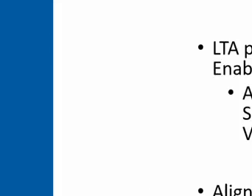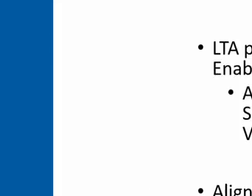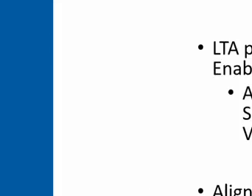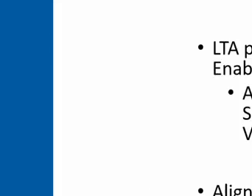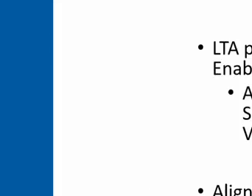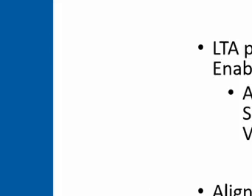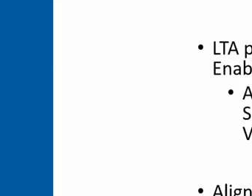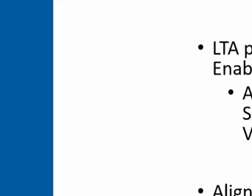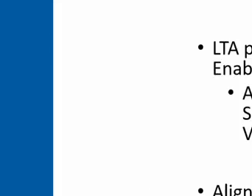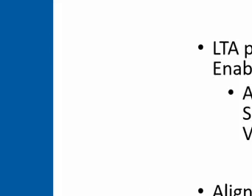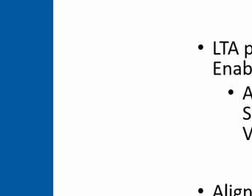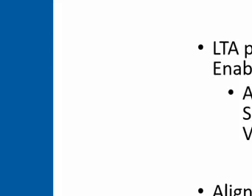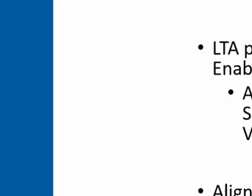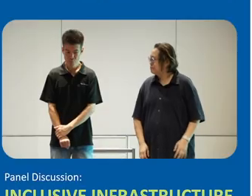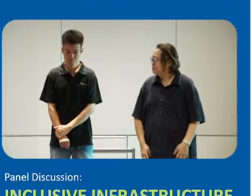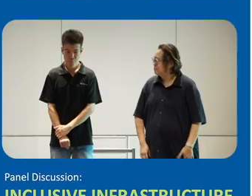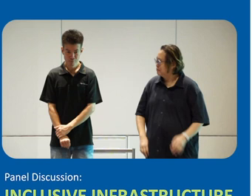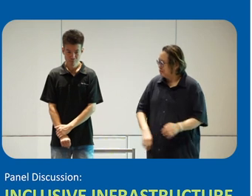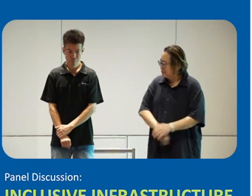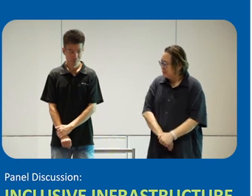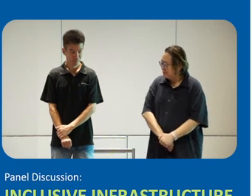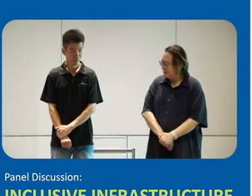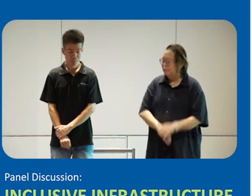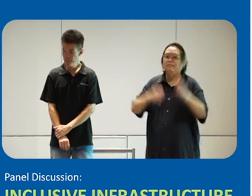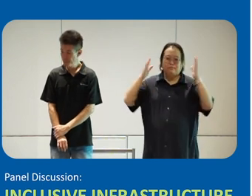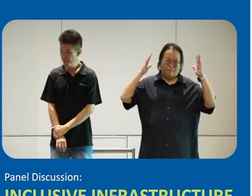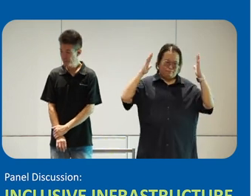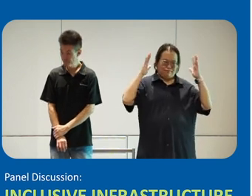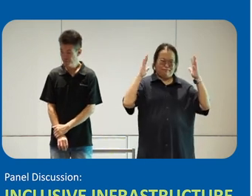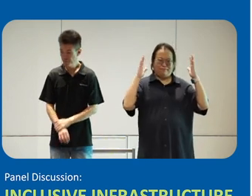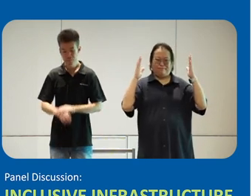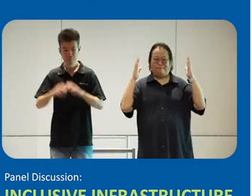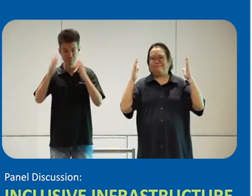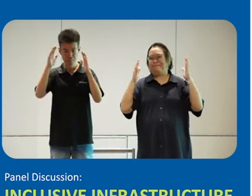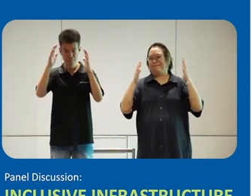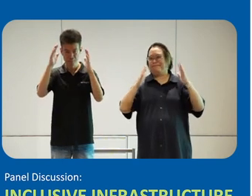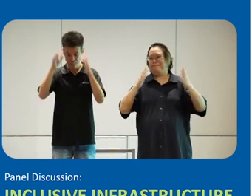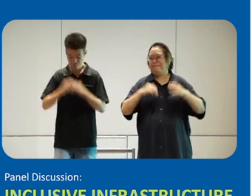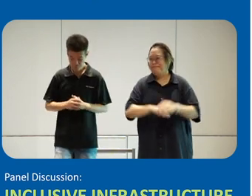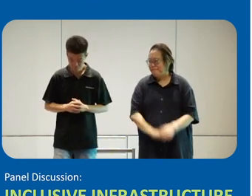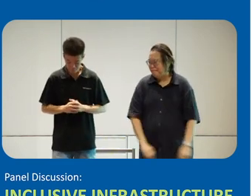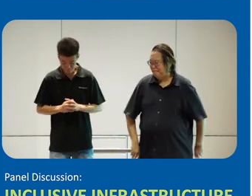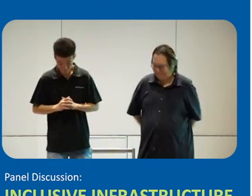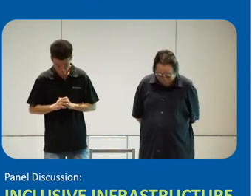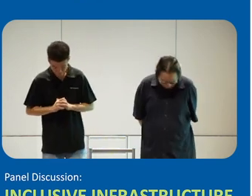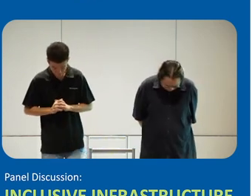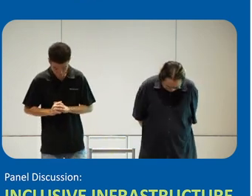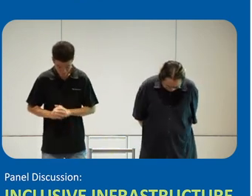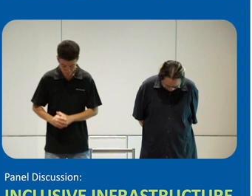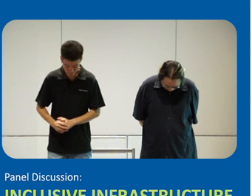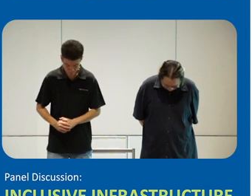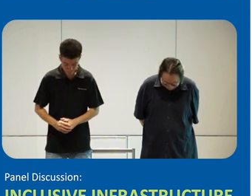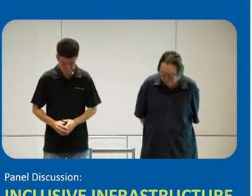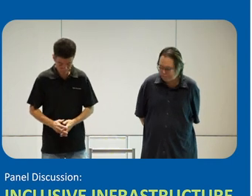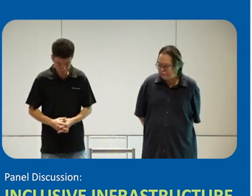Okay, so thanks for that. So this MAVIS system is currently being